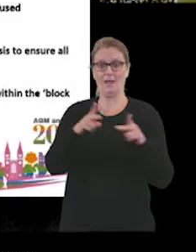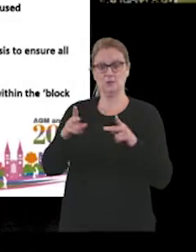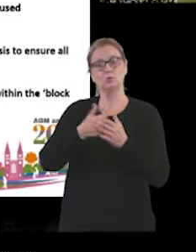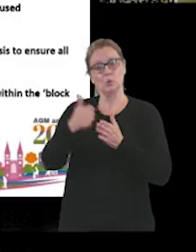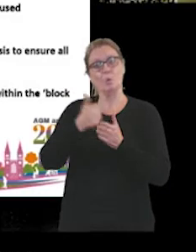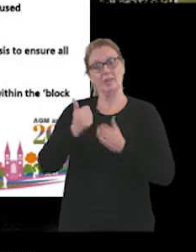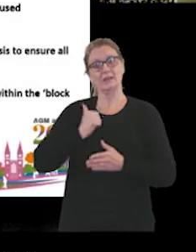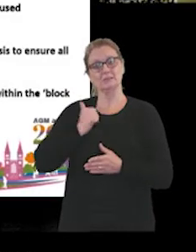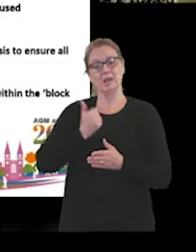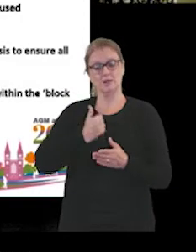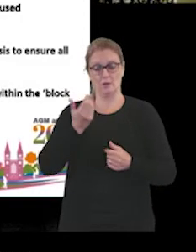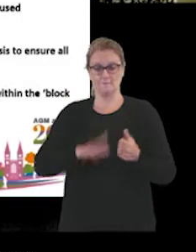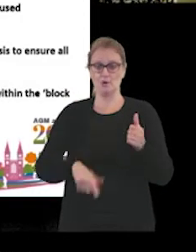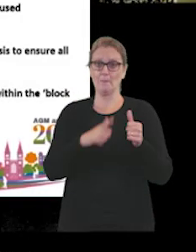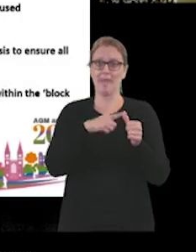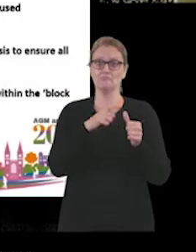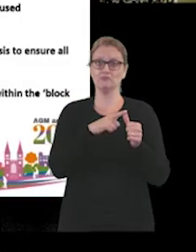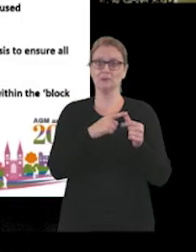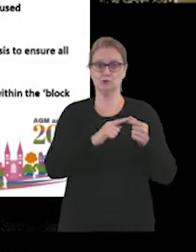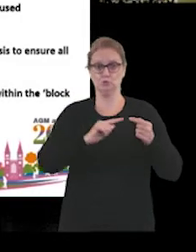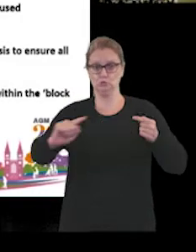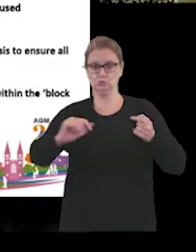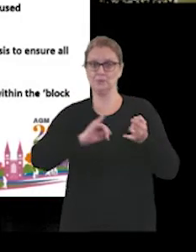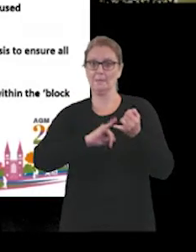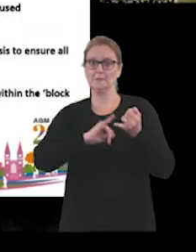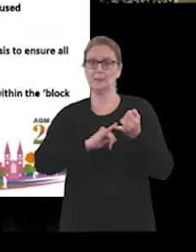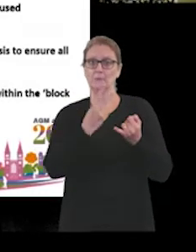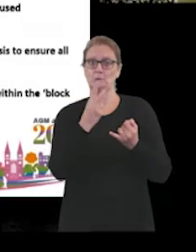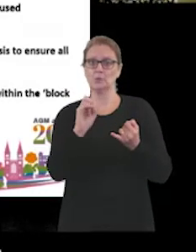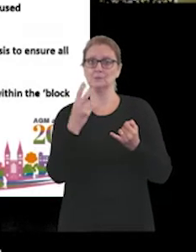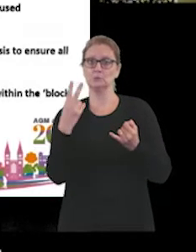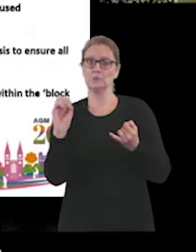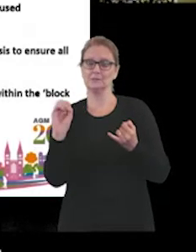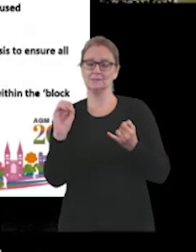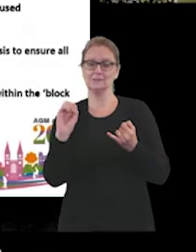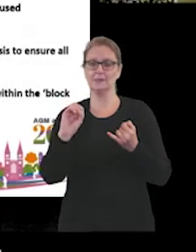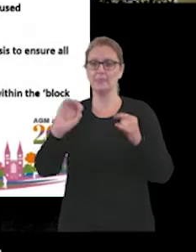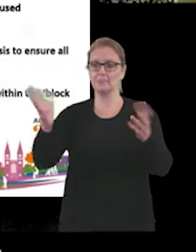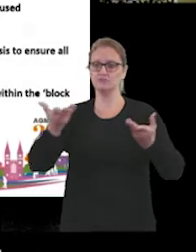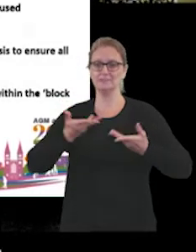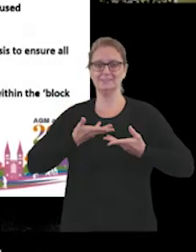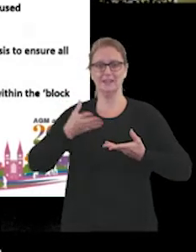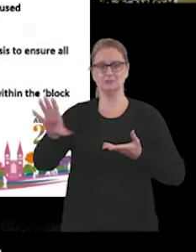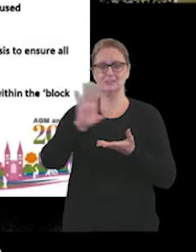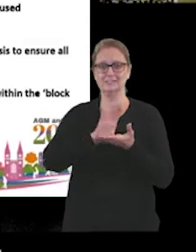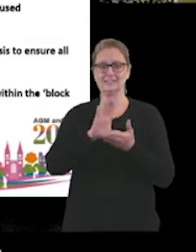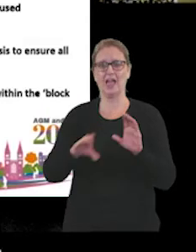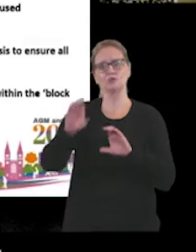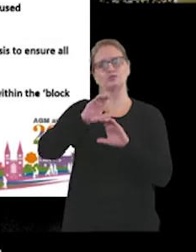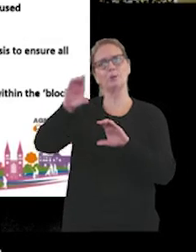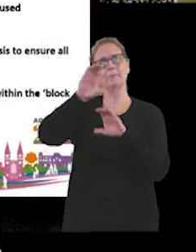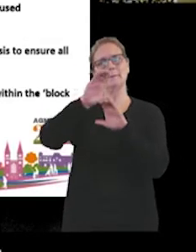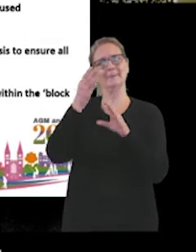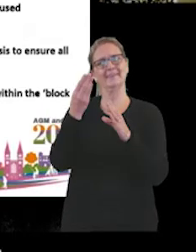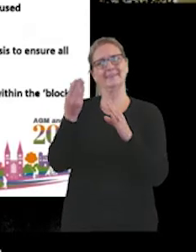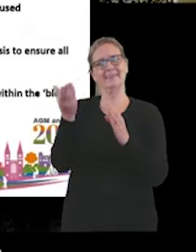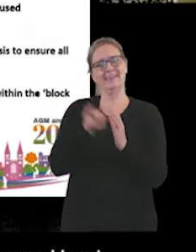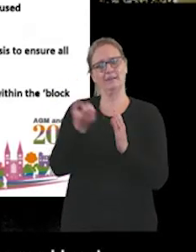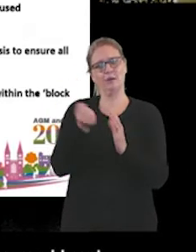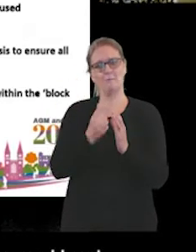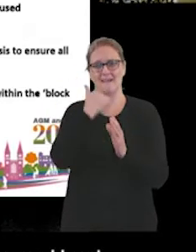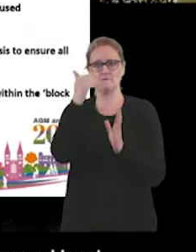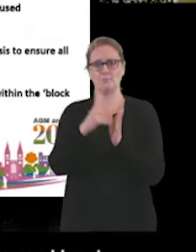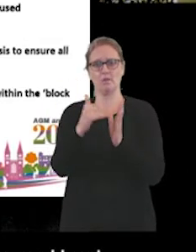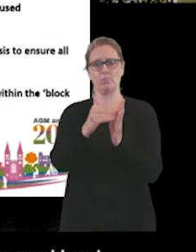year, for April to September 2020, our providers received top up income on a monthly basis.